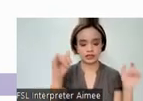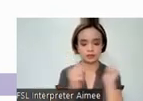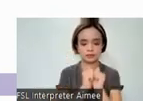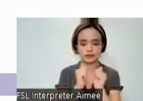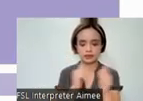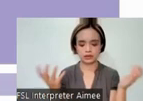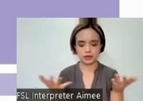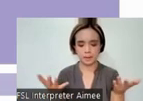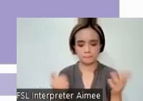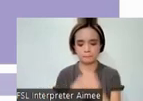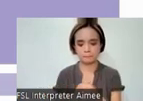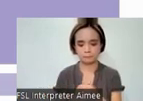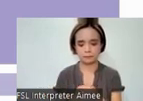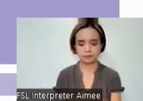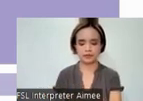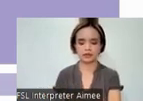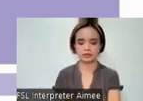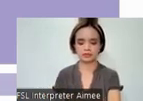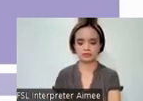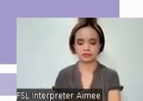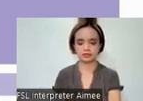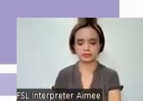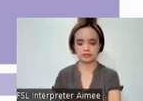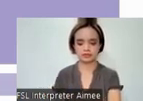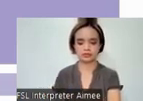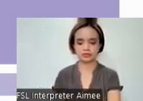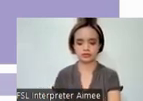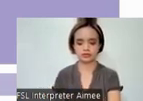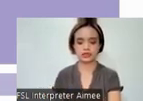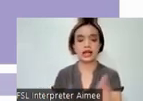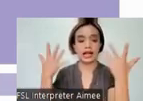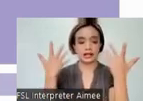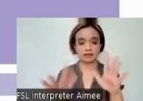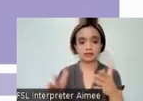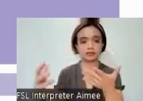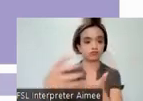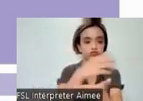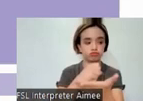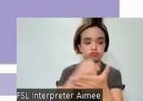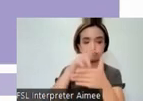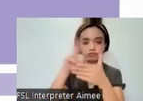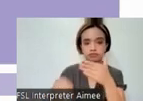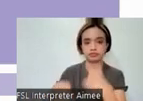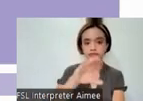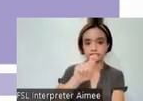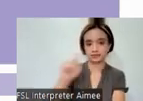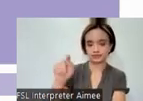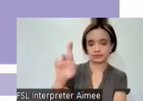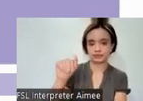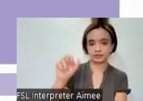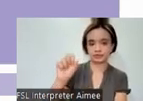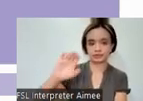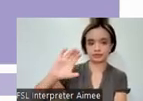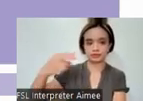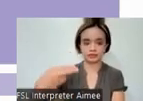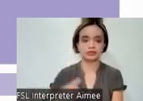flagged. After collating the results of CTT and RASH analysis, items